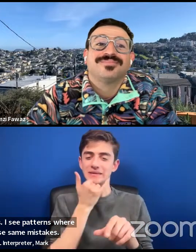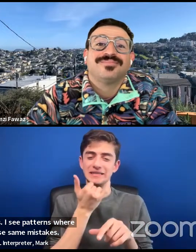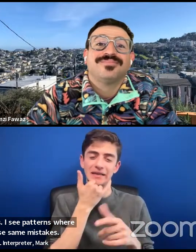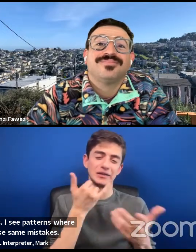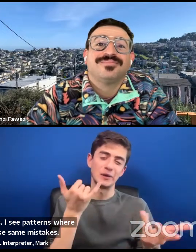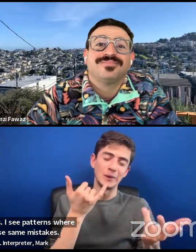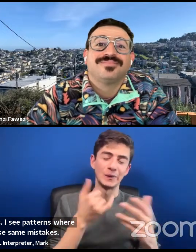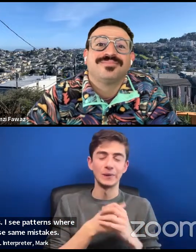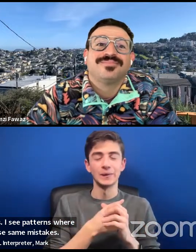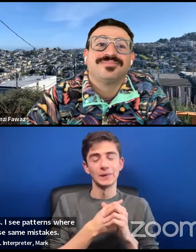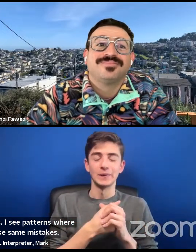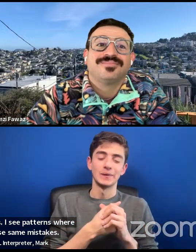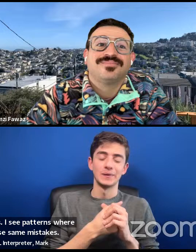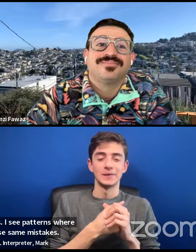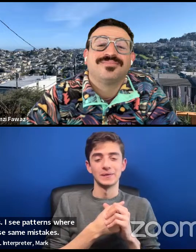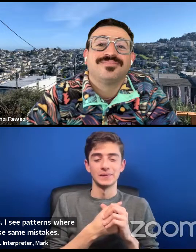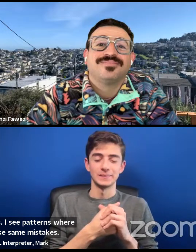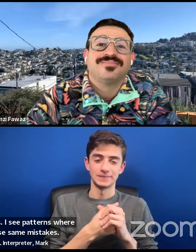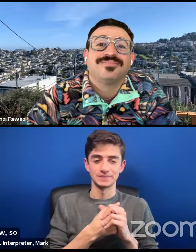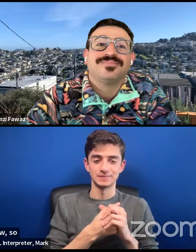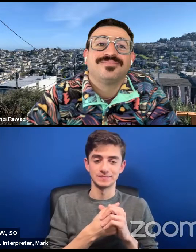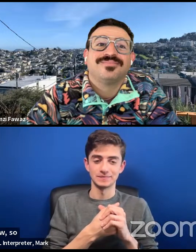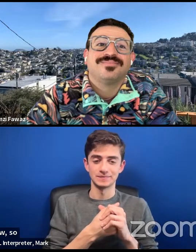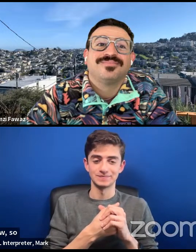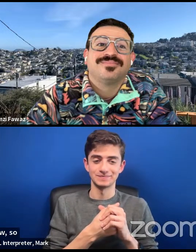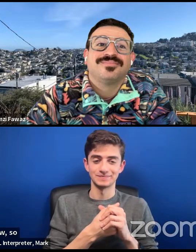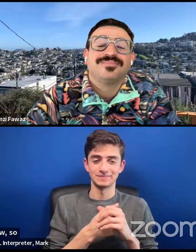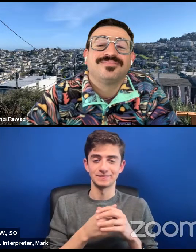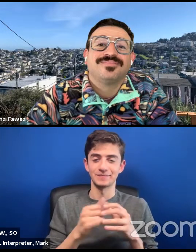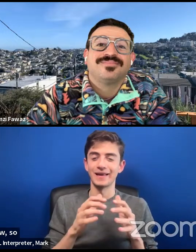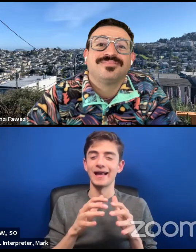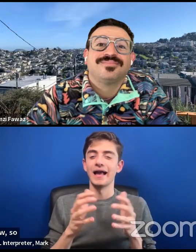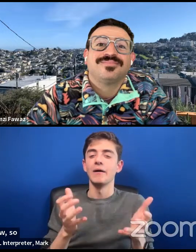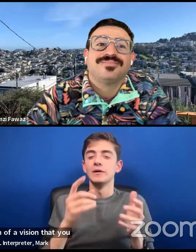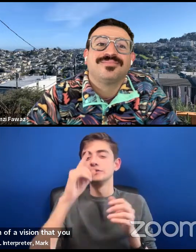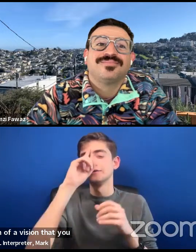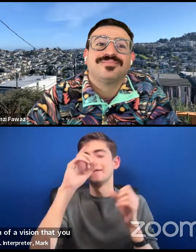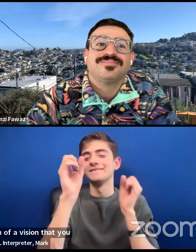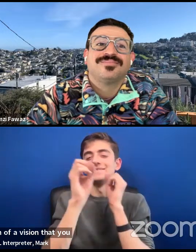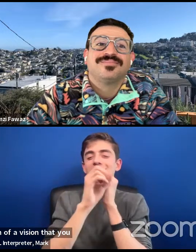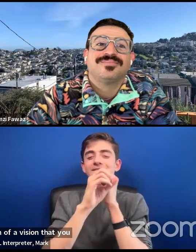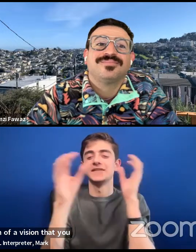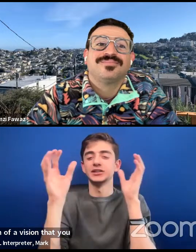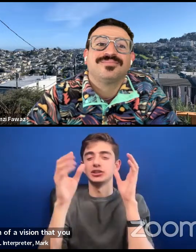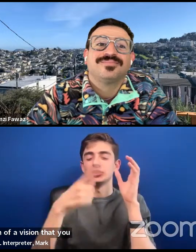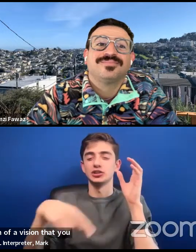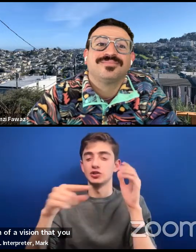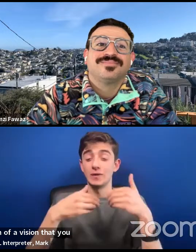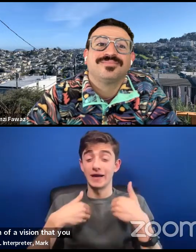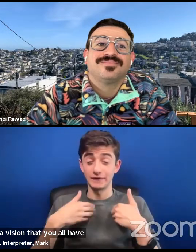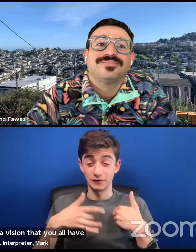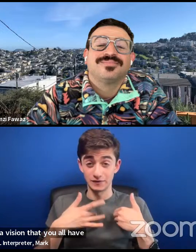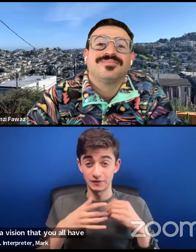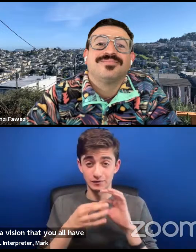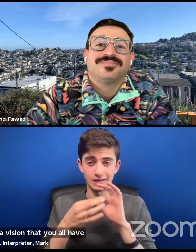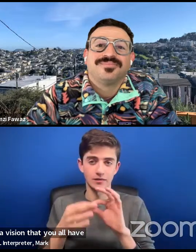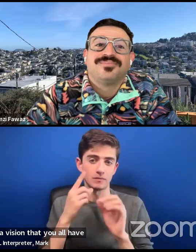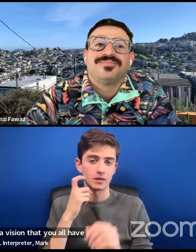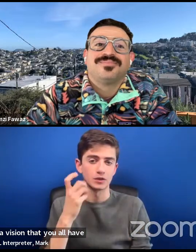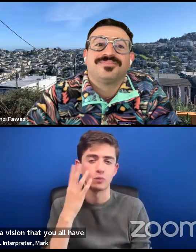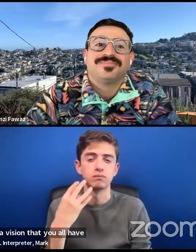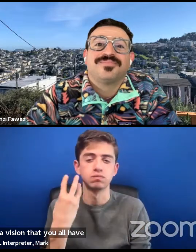how, how much of a vision that you all have is, is, is simply because you've been around a little bit, uh,